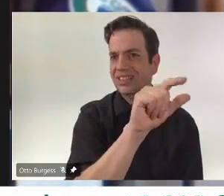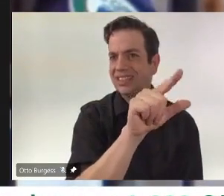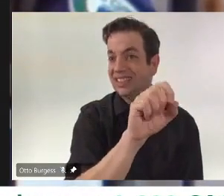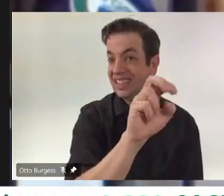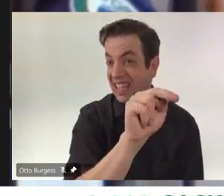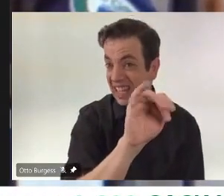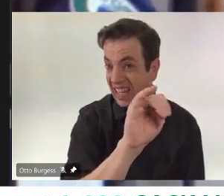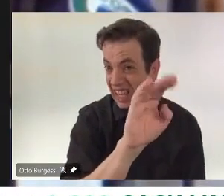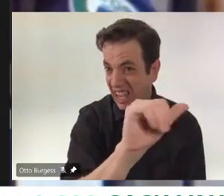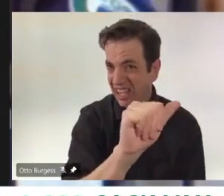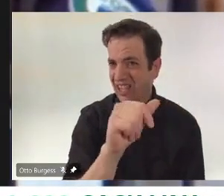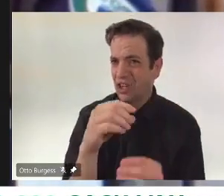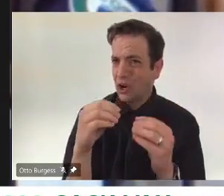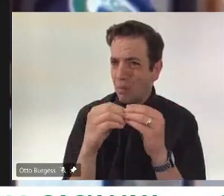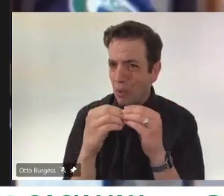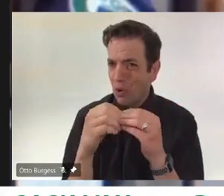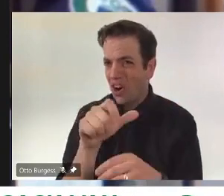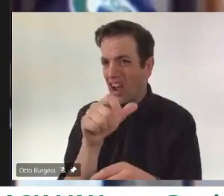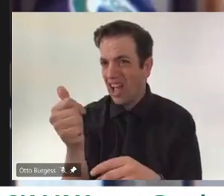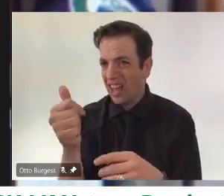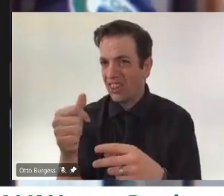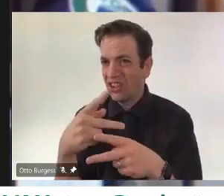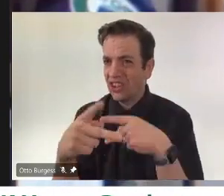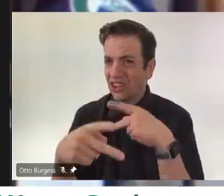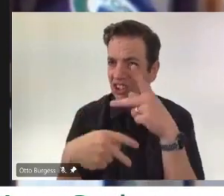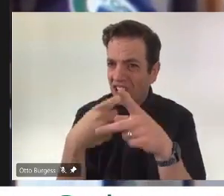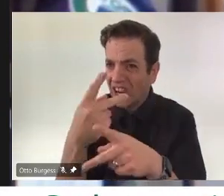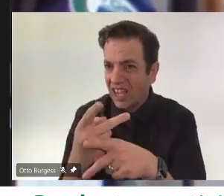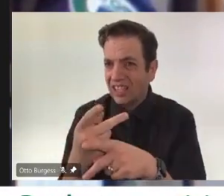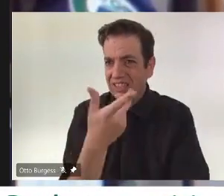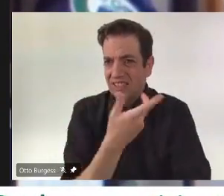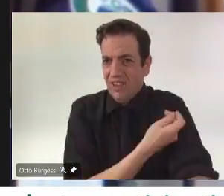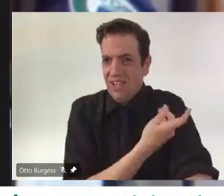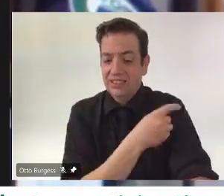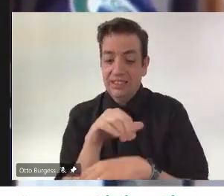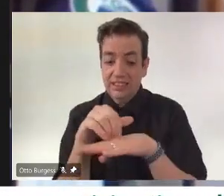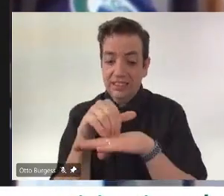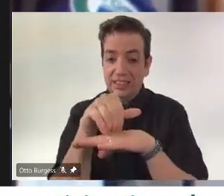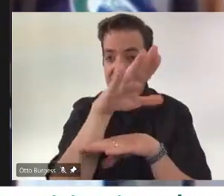with either more SHA appointments and clinics being offered or something like that.